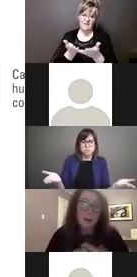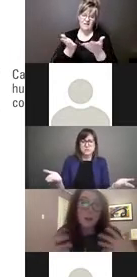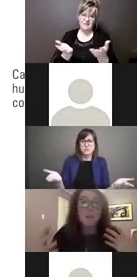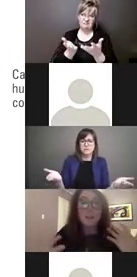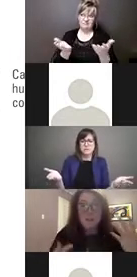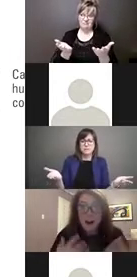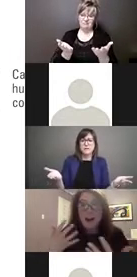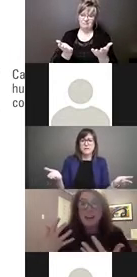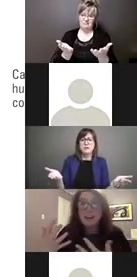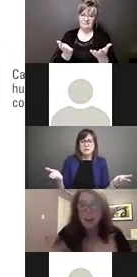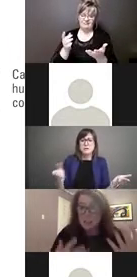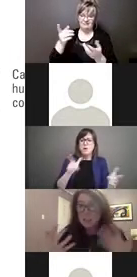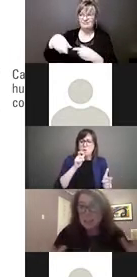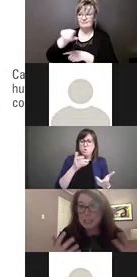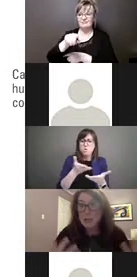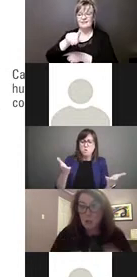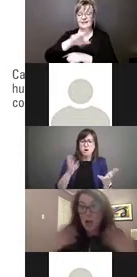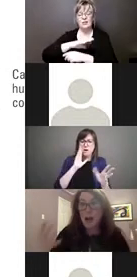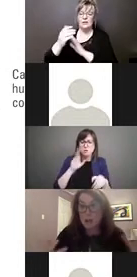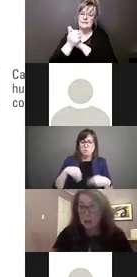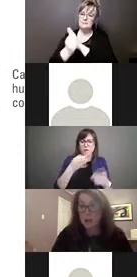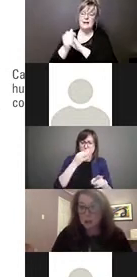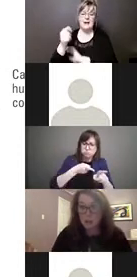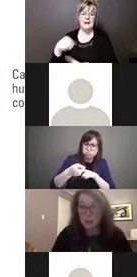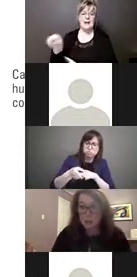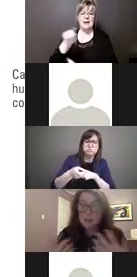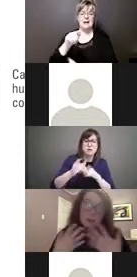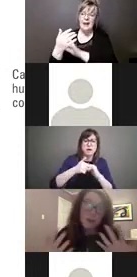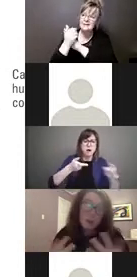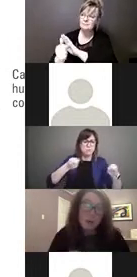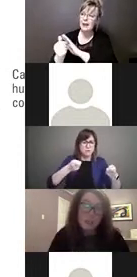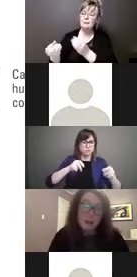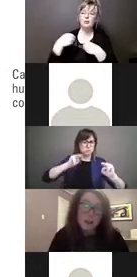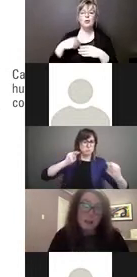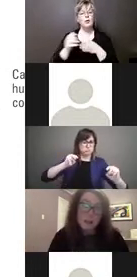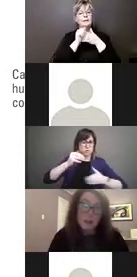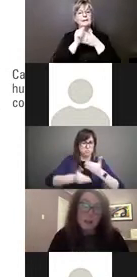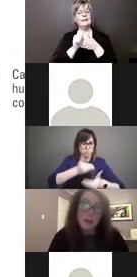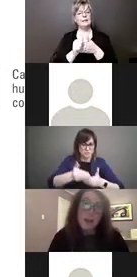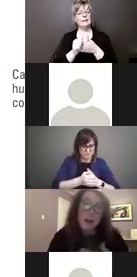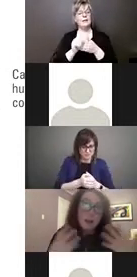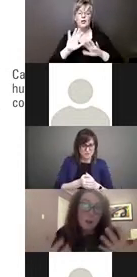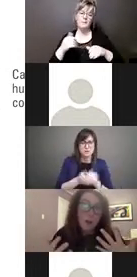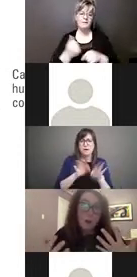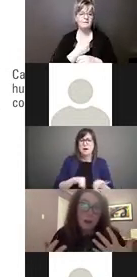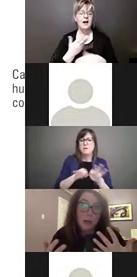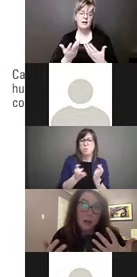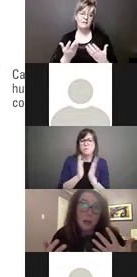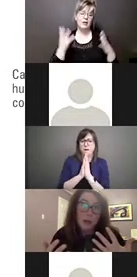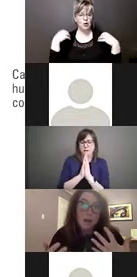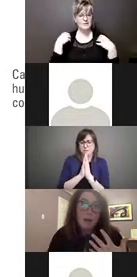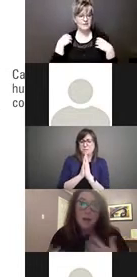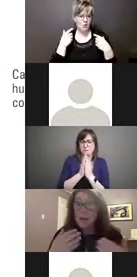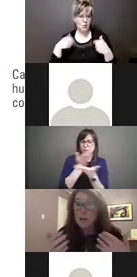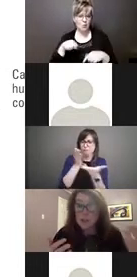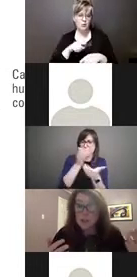who will provide the expertise that will guide the monitoring process. So it's very important to us at the Commission that we are working,